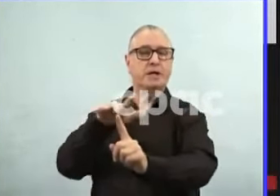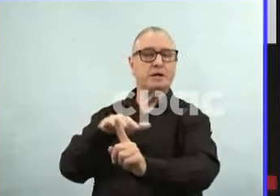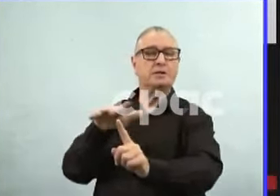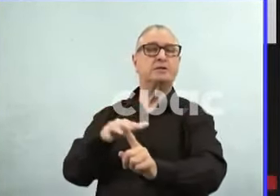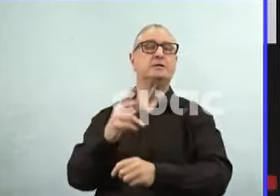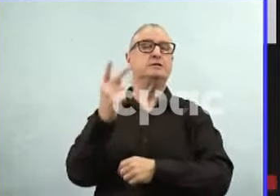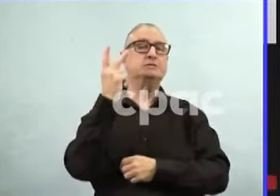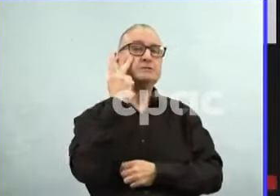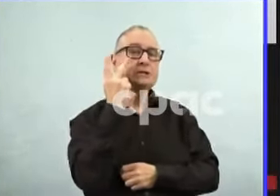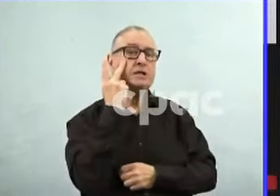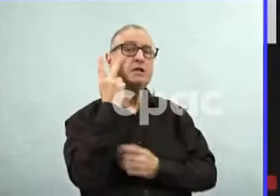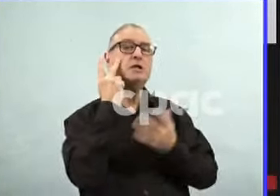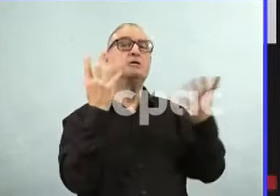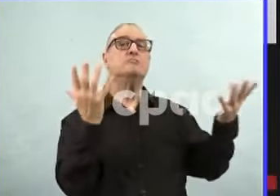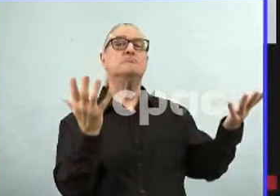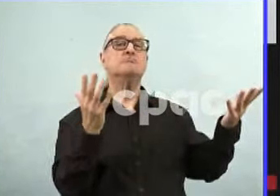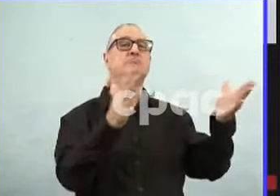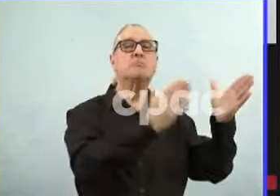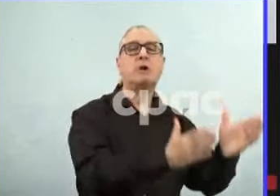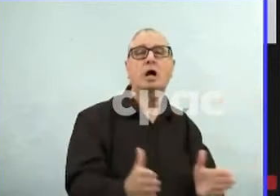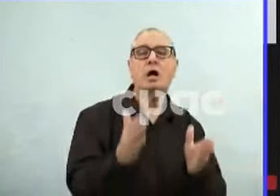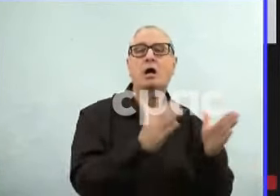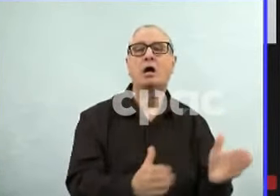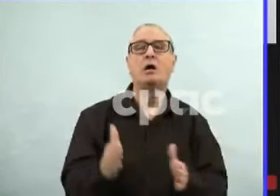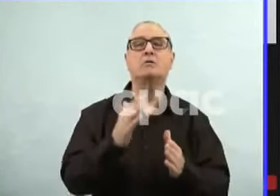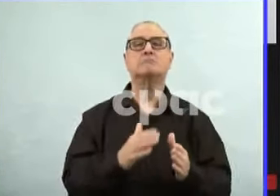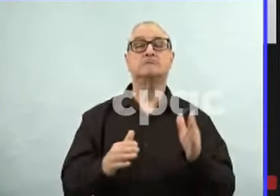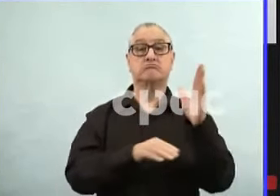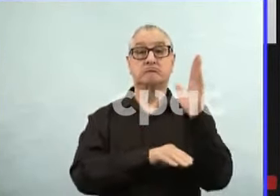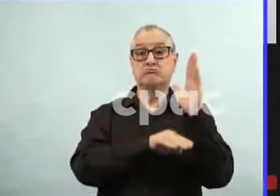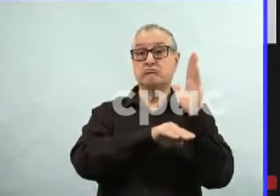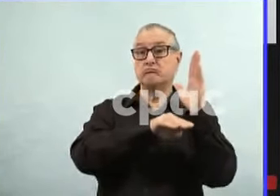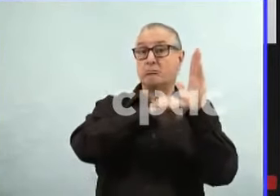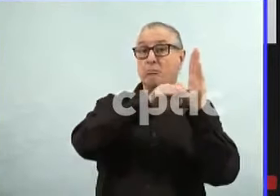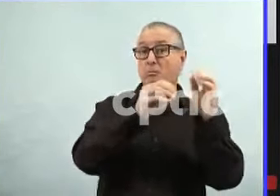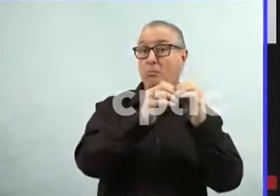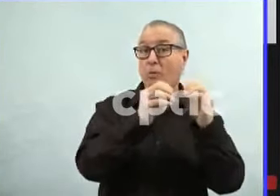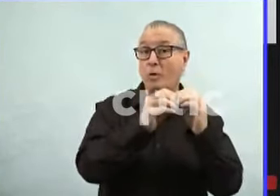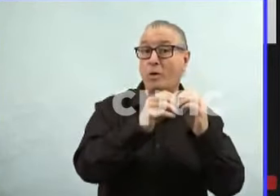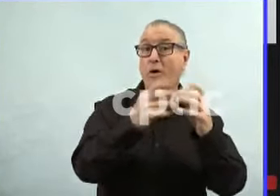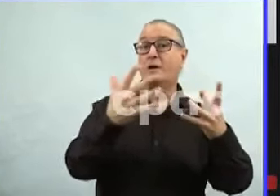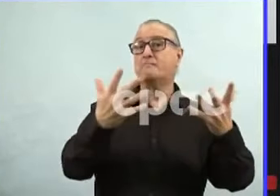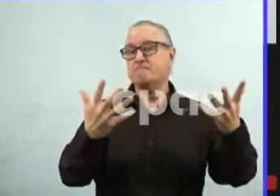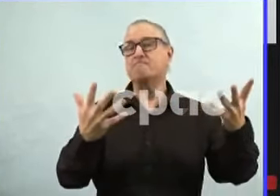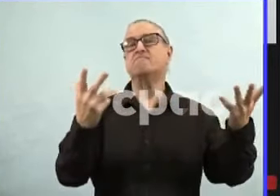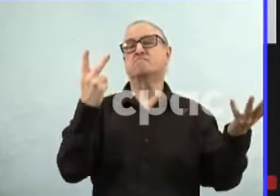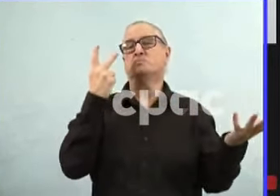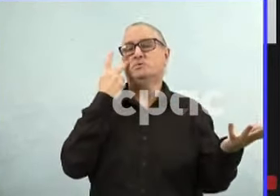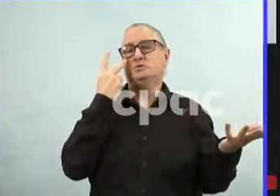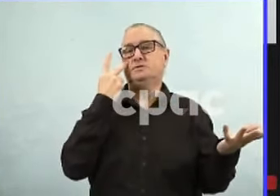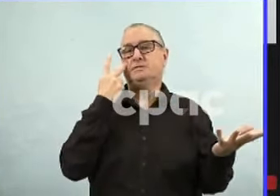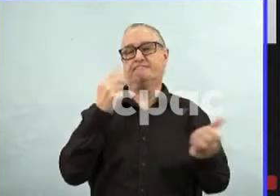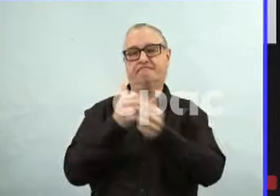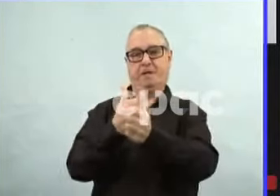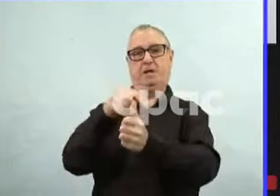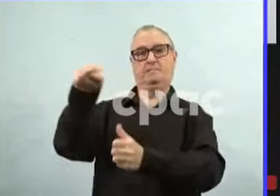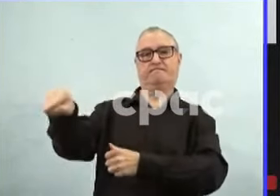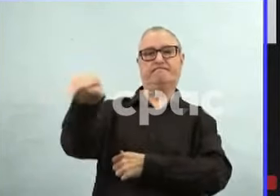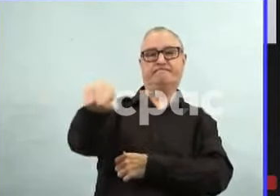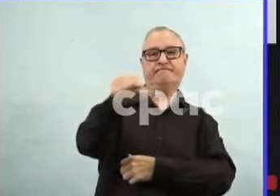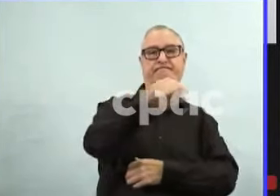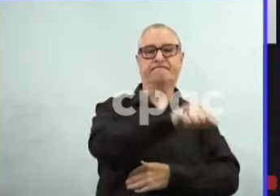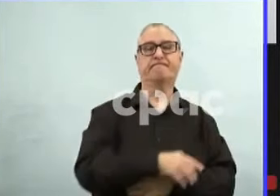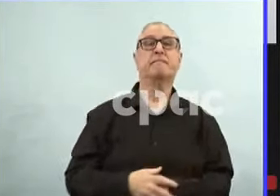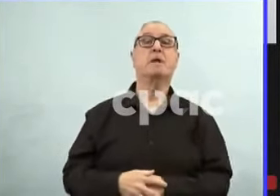reduce restrictions over the long term and into the spring. One of the key tools to the reduction of public health orders is